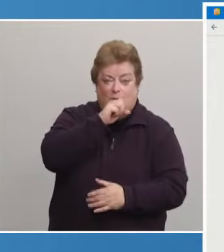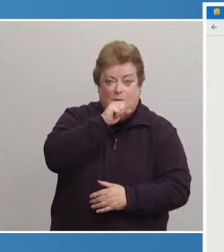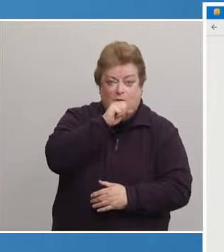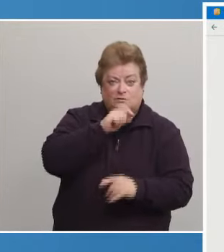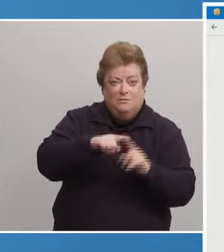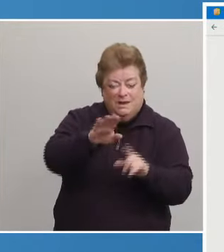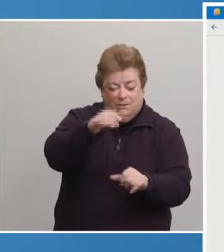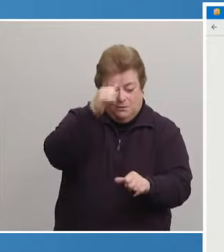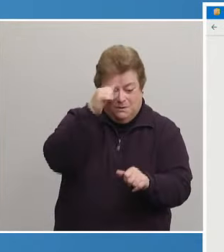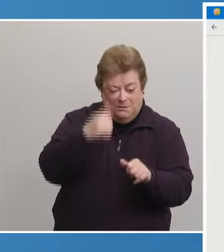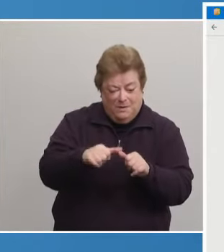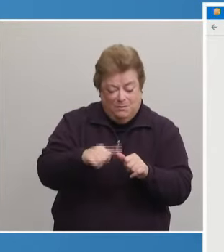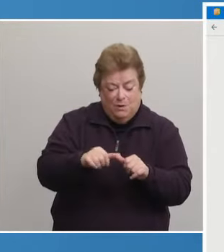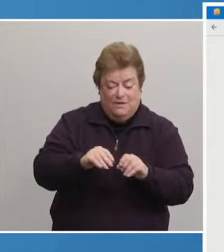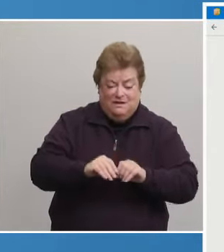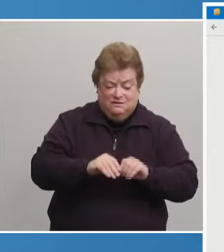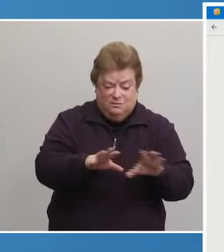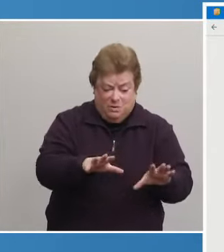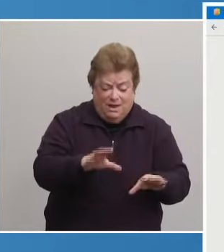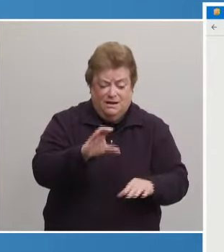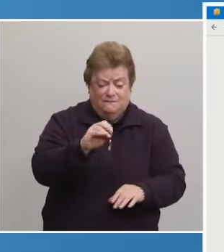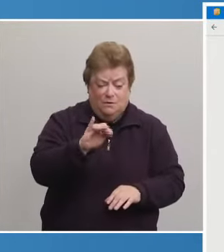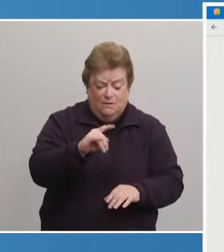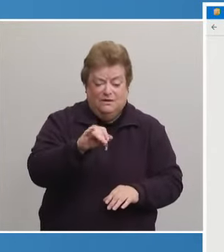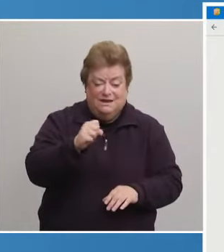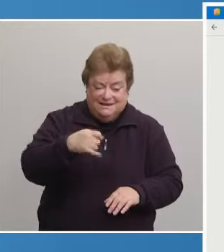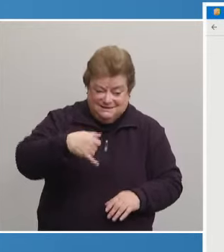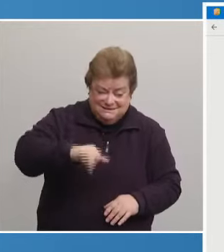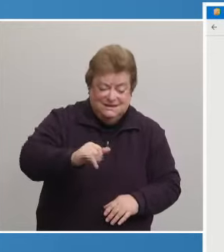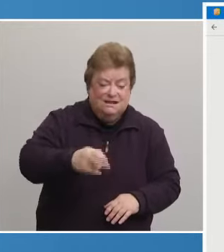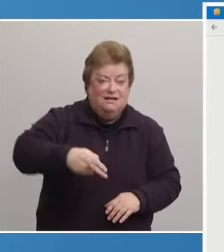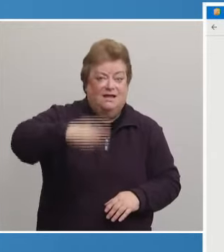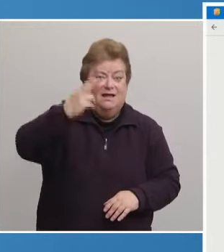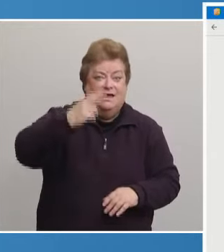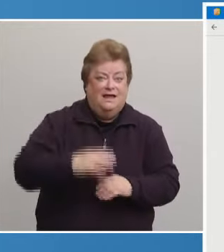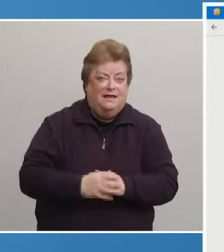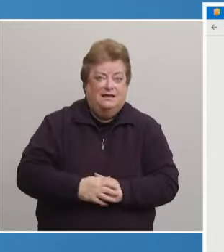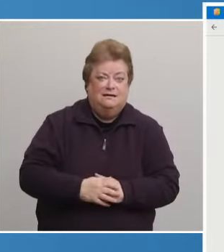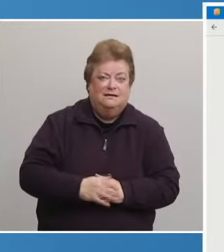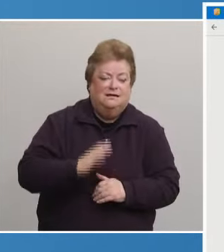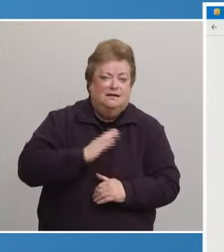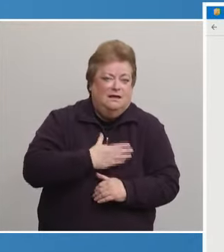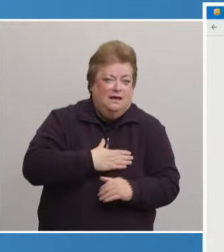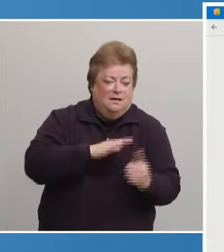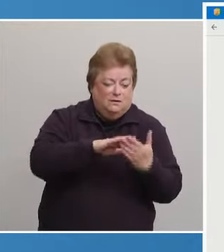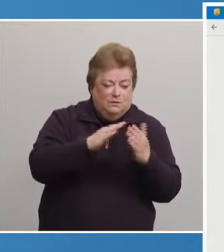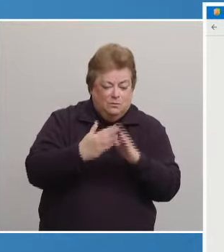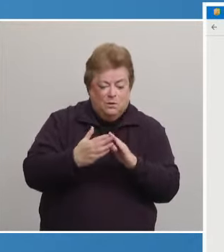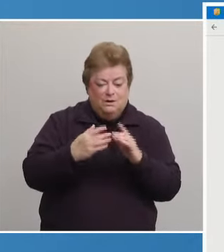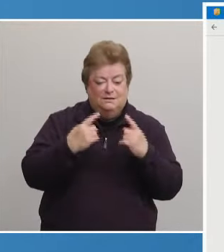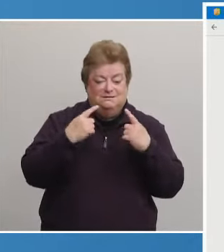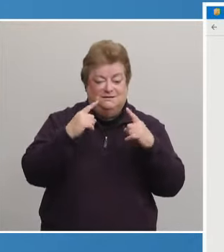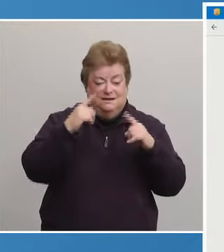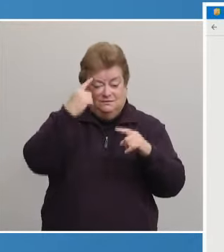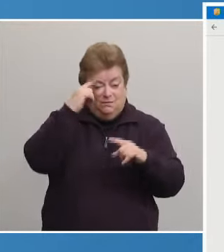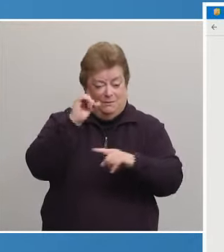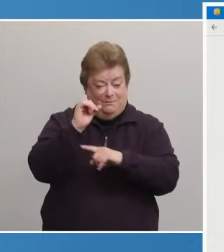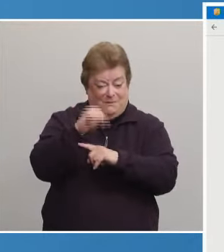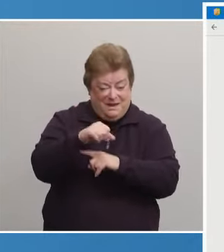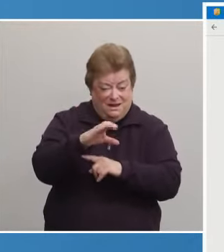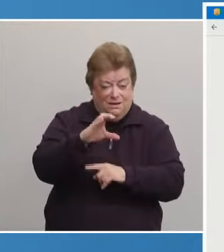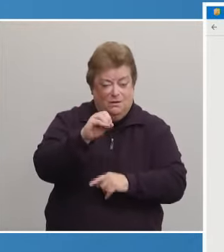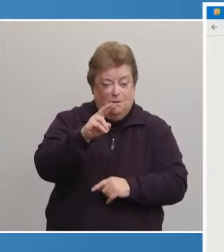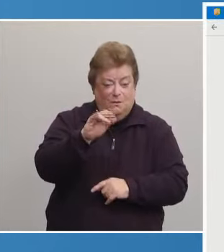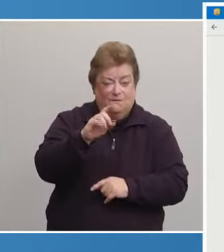community spread of COVID-19 continues to be high. Our community's success in beating this virus continues